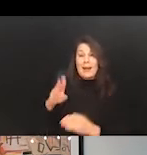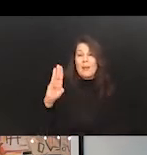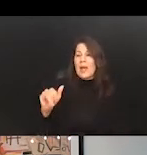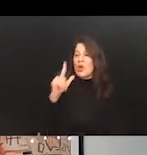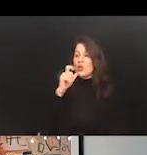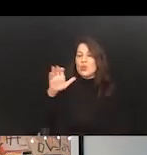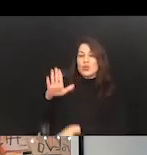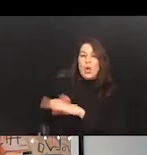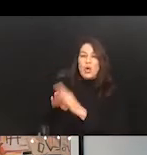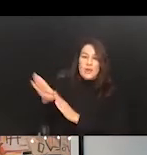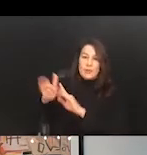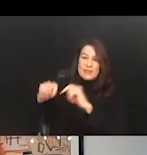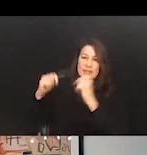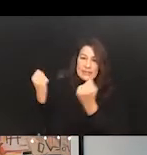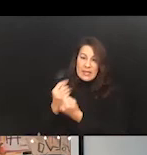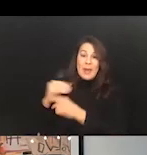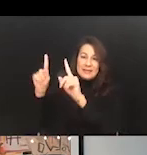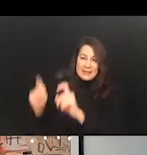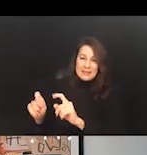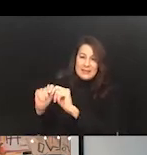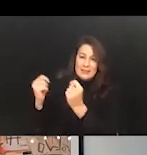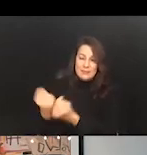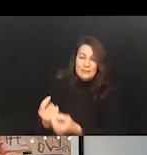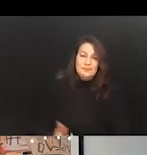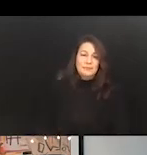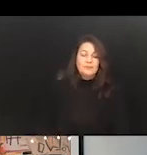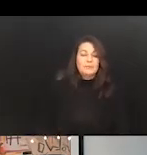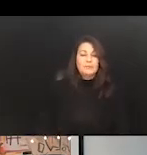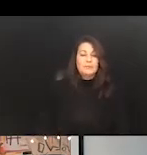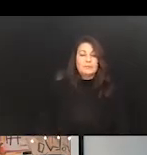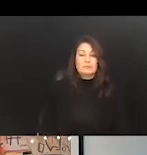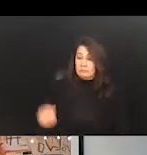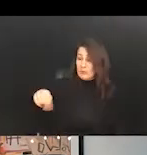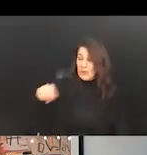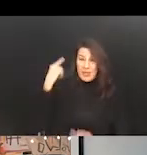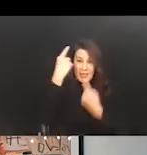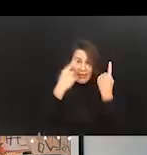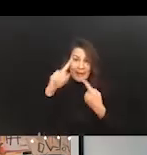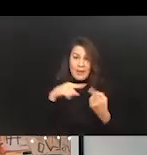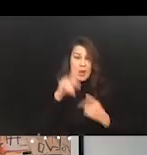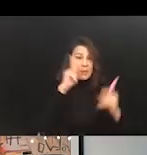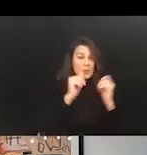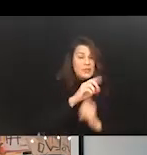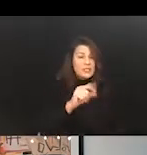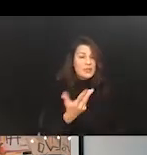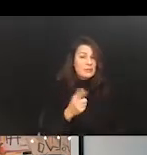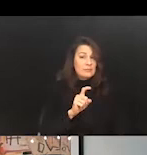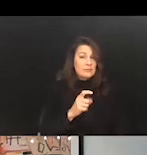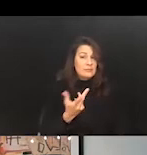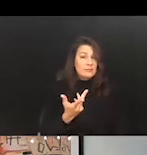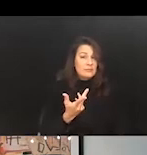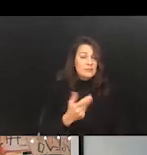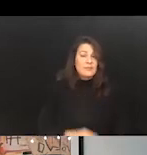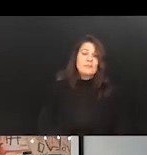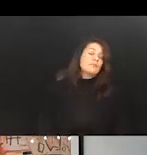development team and certainly who's on the testing team. Are they even thinking about people with disabilities? What we find is that